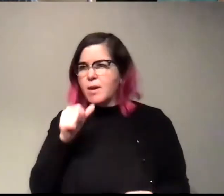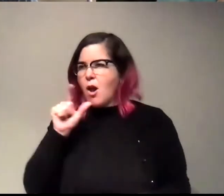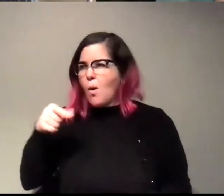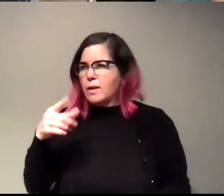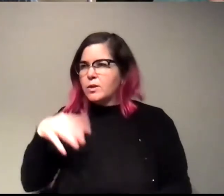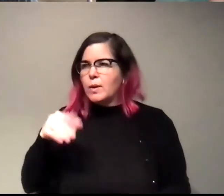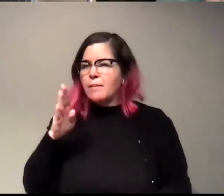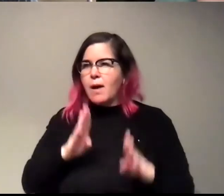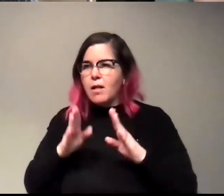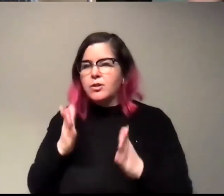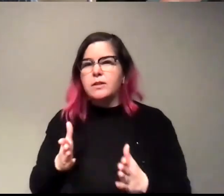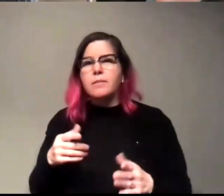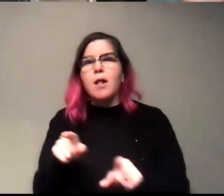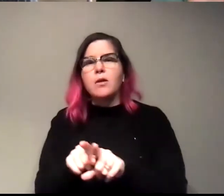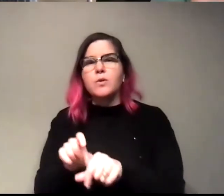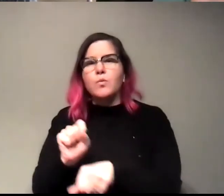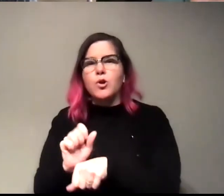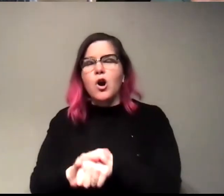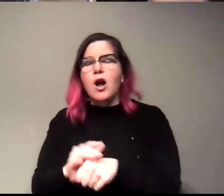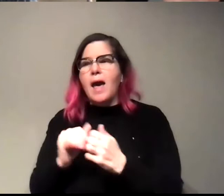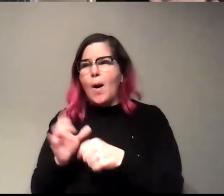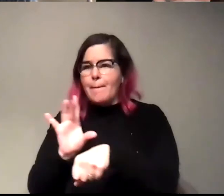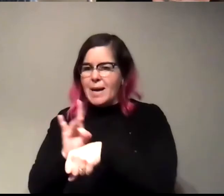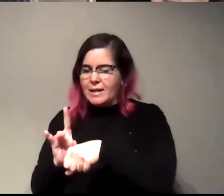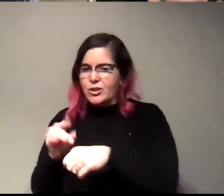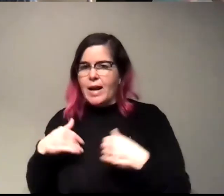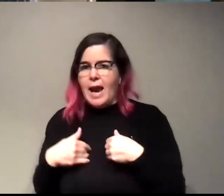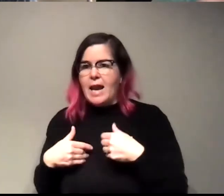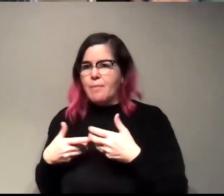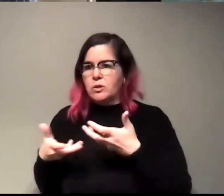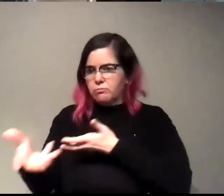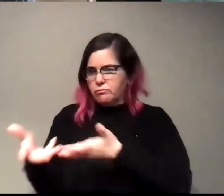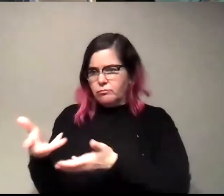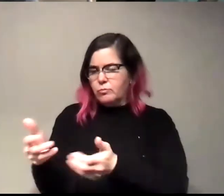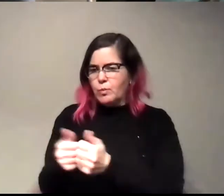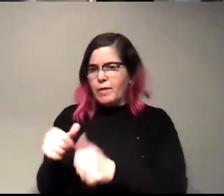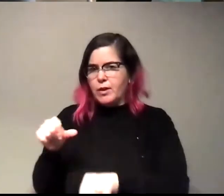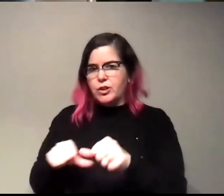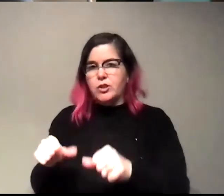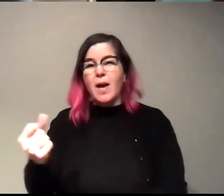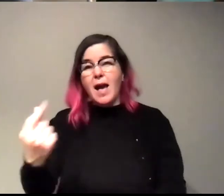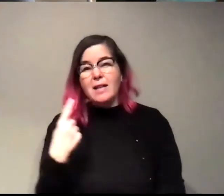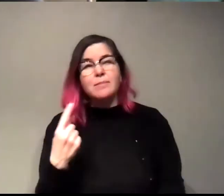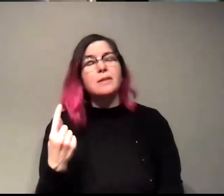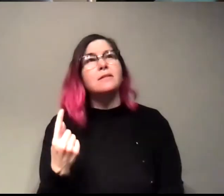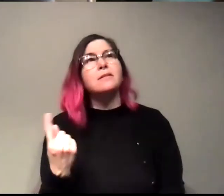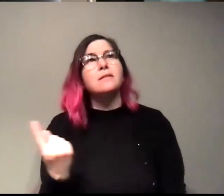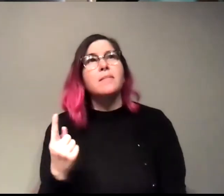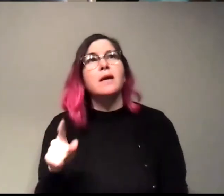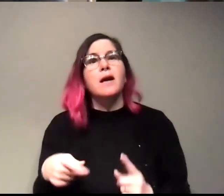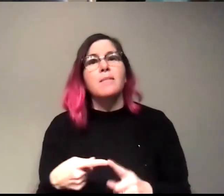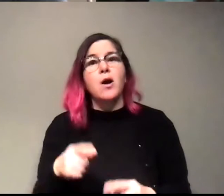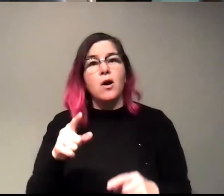I'm a squid biologist that works on how bacteria and animals talk to each other. So if you even ask me about octopus